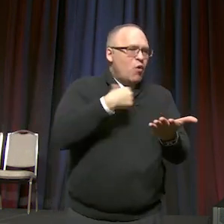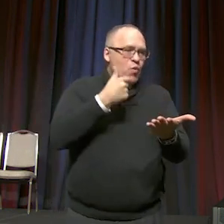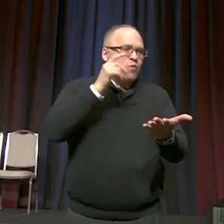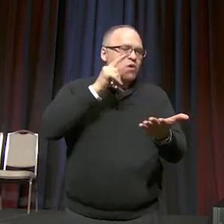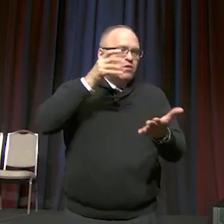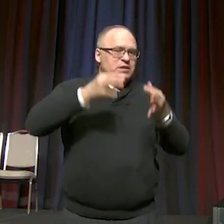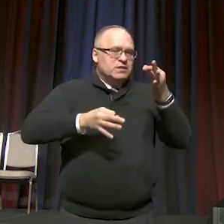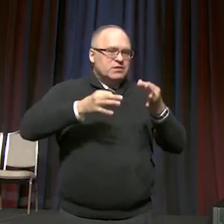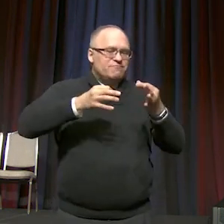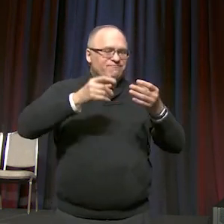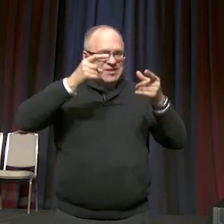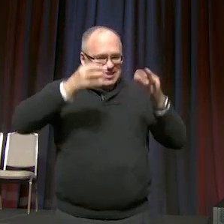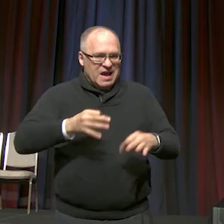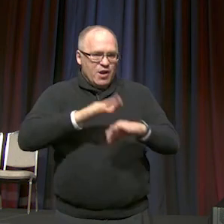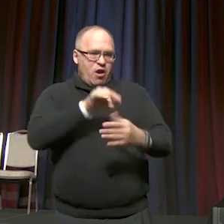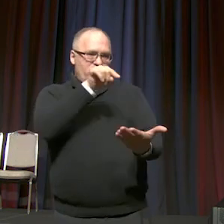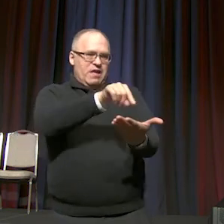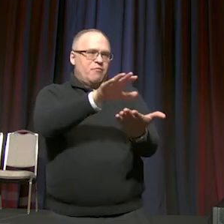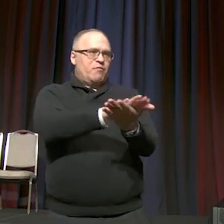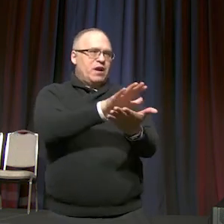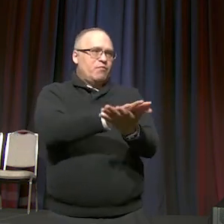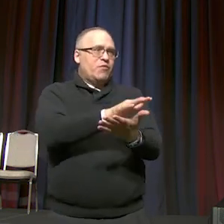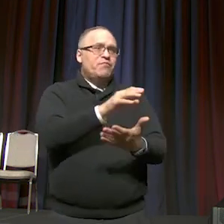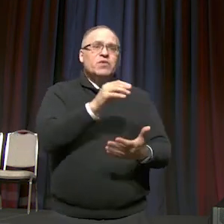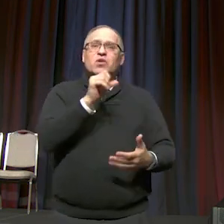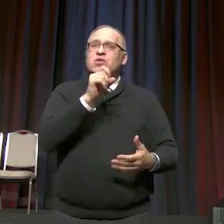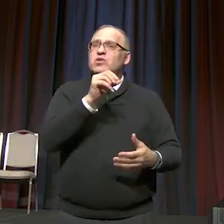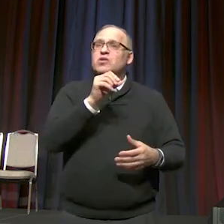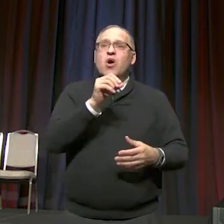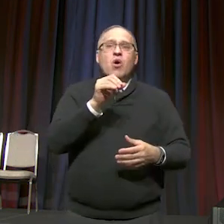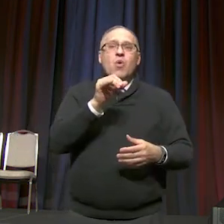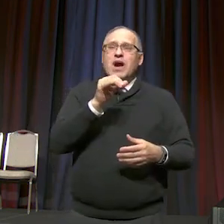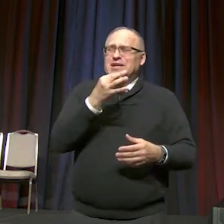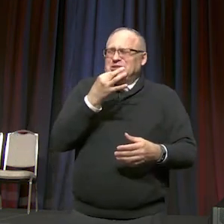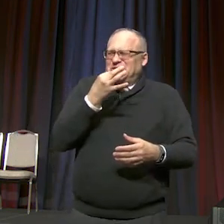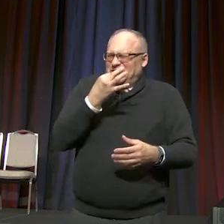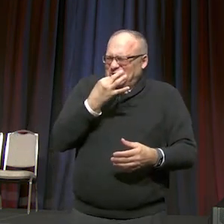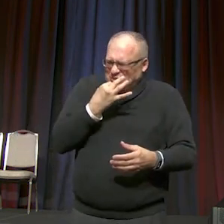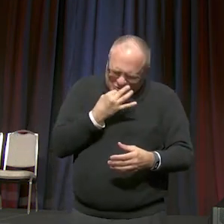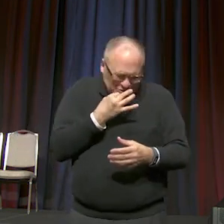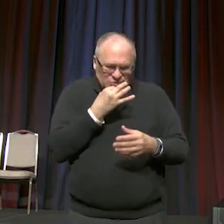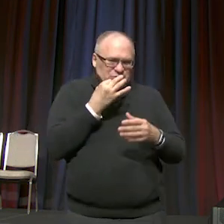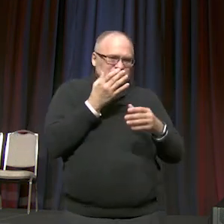It needs to be done as soon after general conference